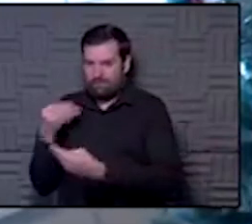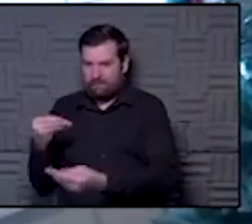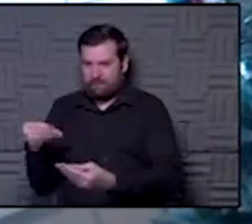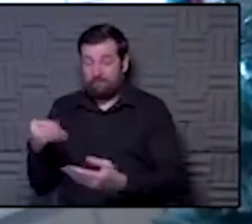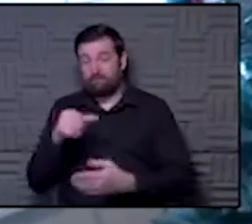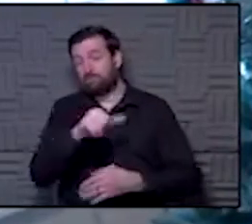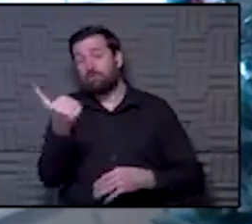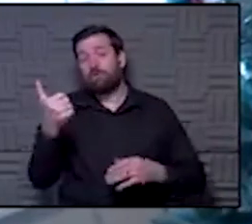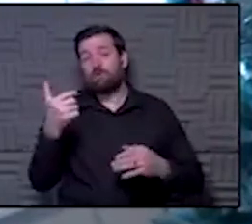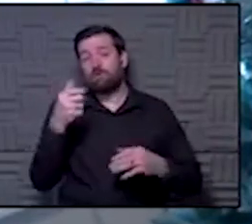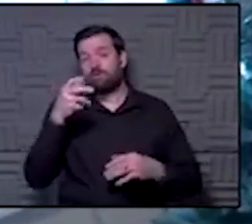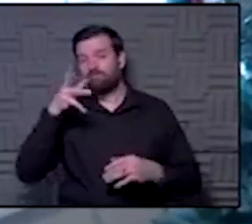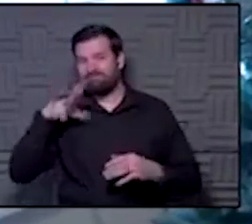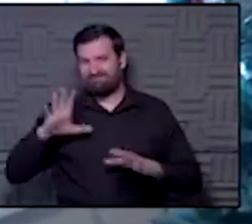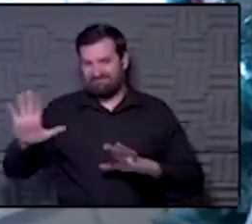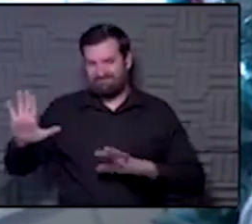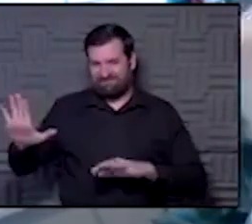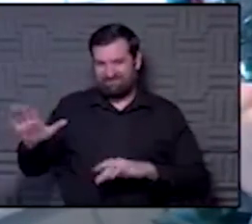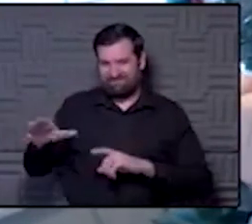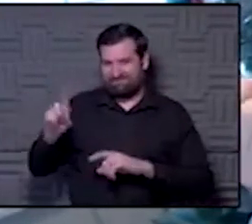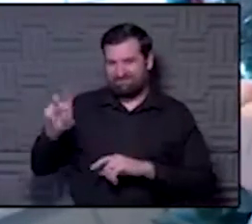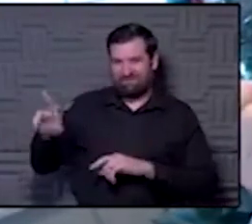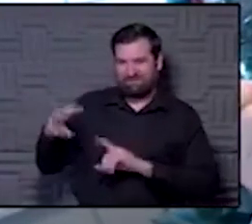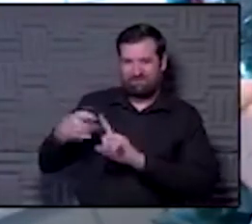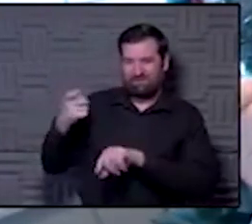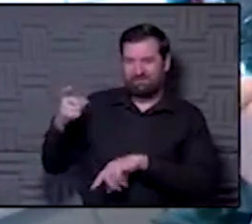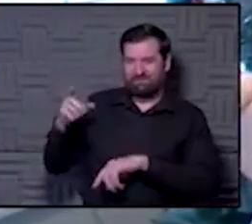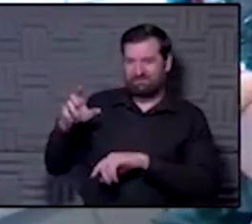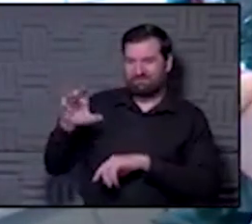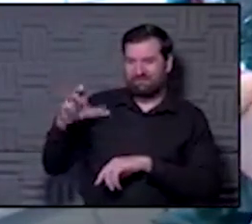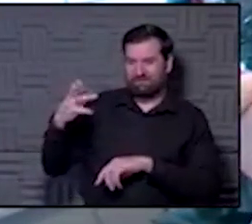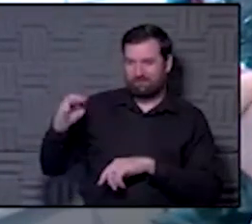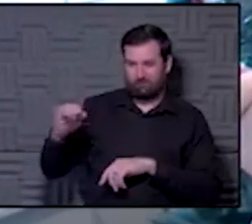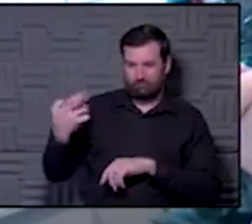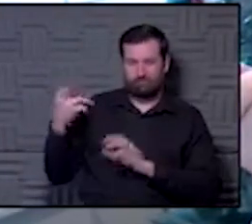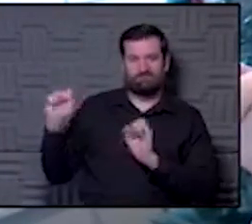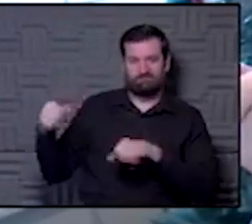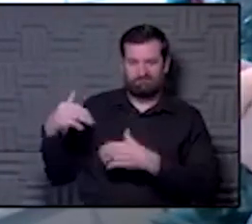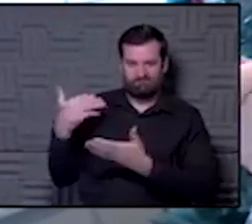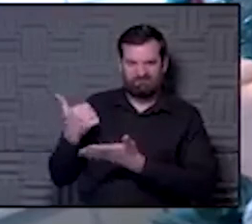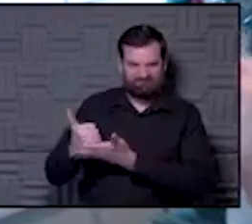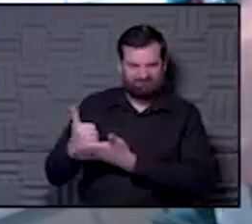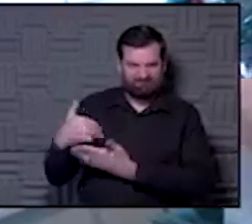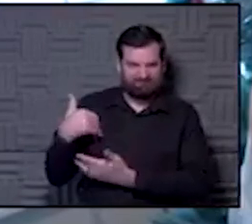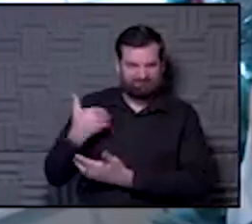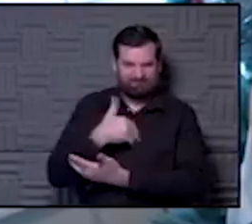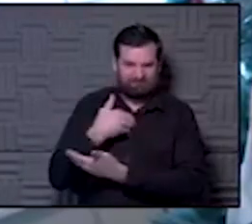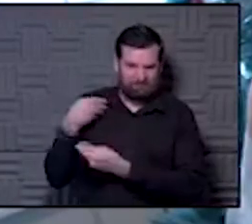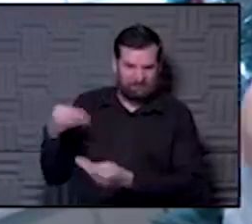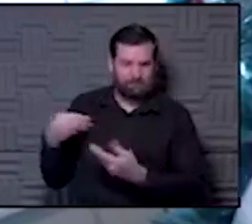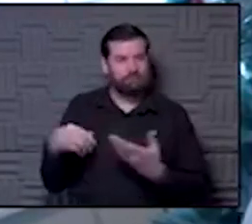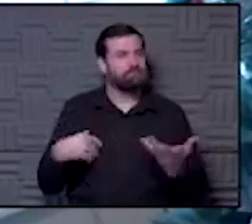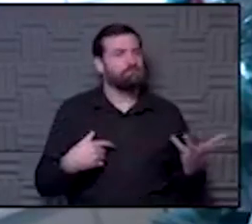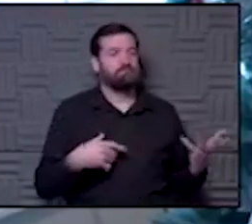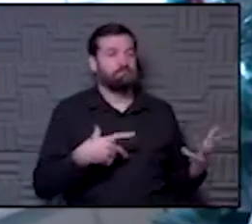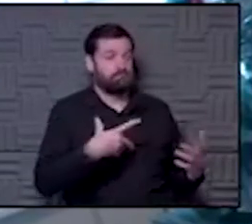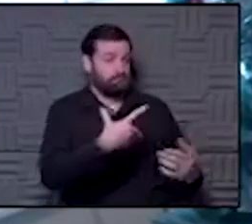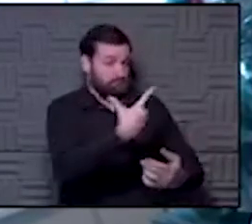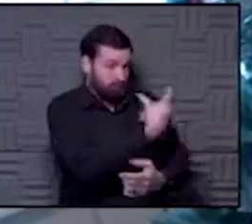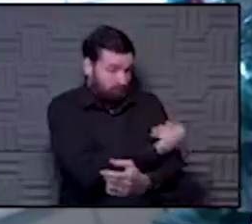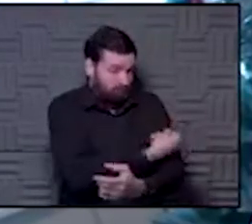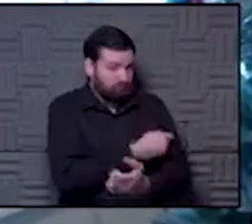Children's can help with the breastfeeding question a little bit. You know, it's hard to imagine a mechanism where a vaccine goes in the arm and